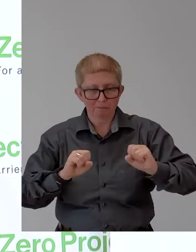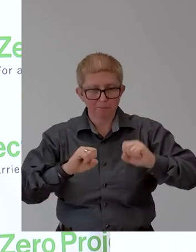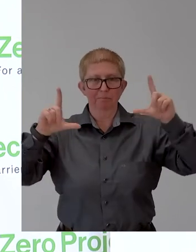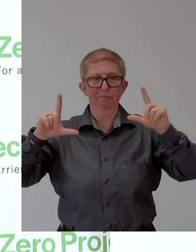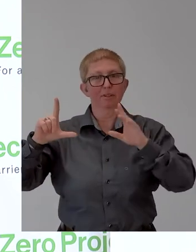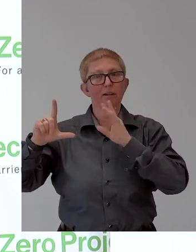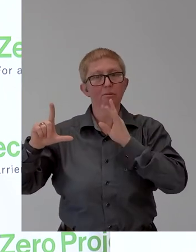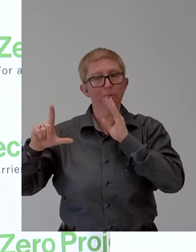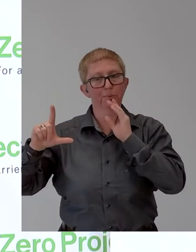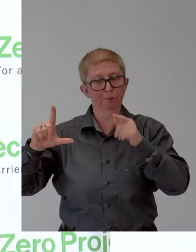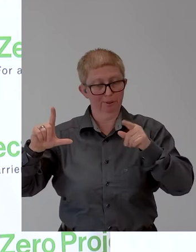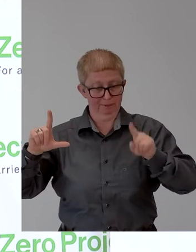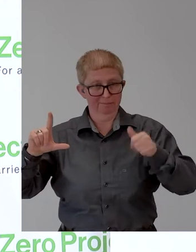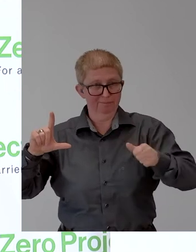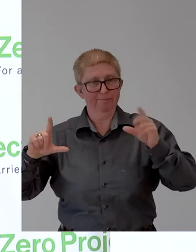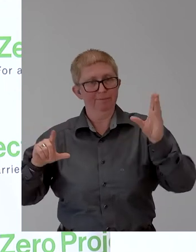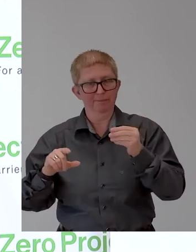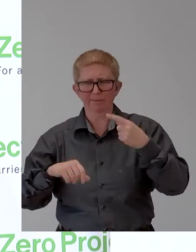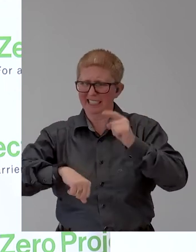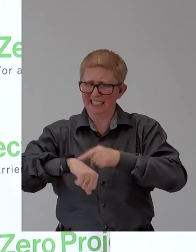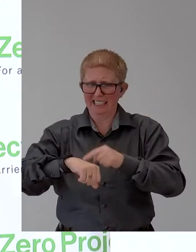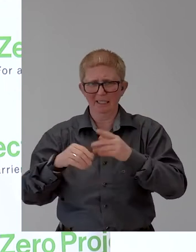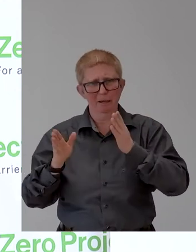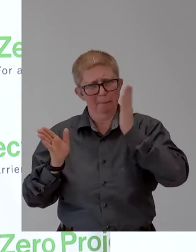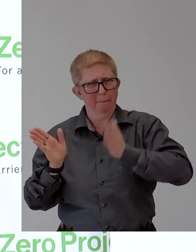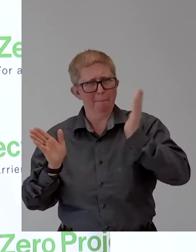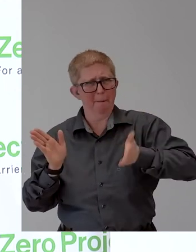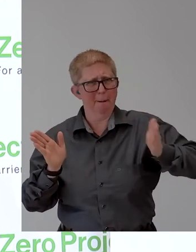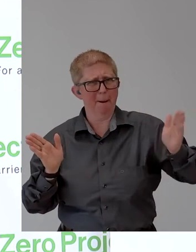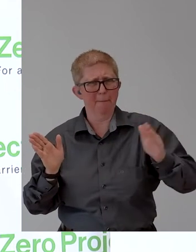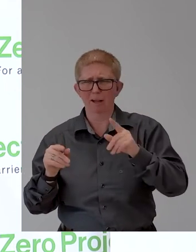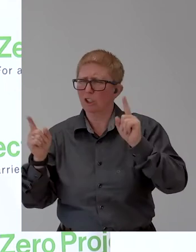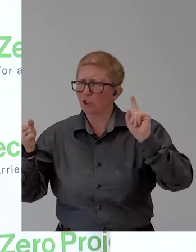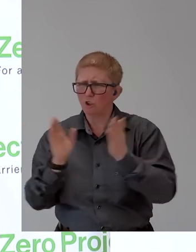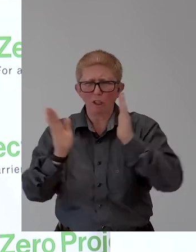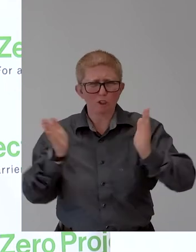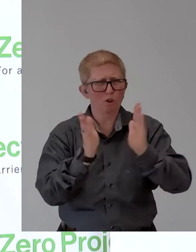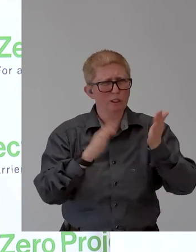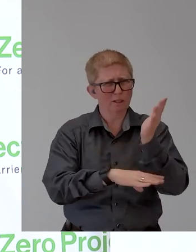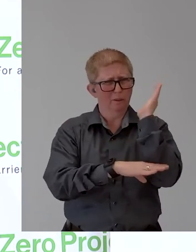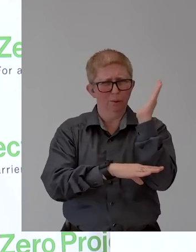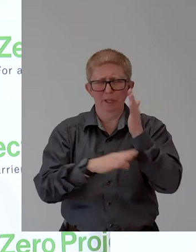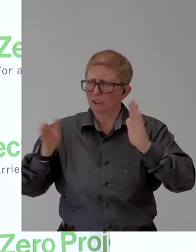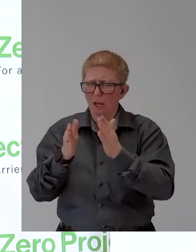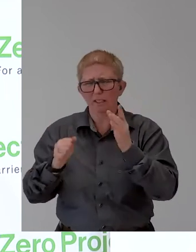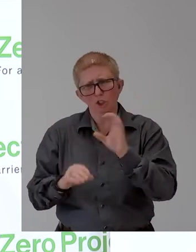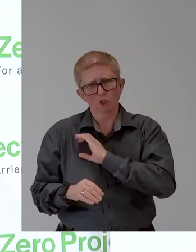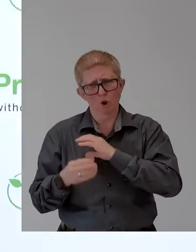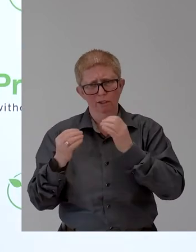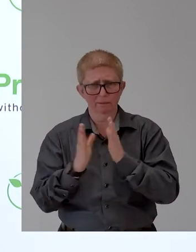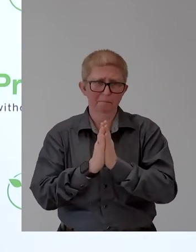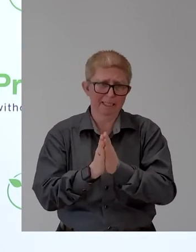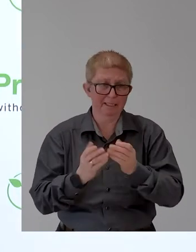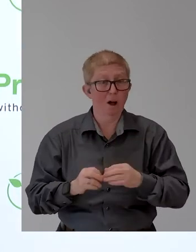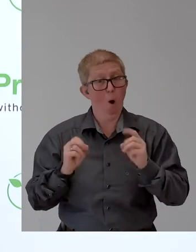you to stick to the time limit because everybody should have the chance to speak up and contribute. All right let us